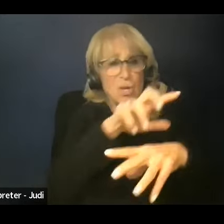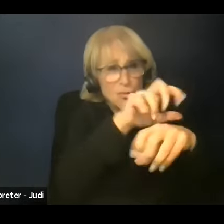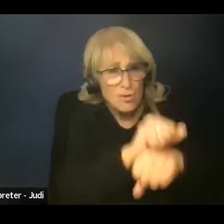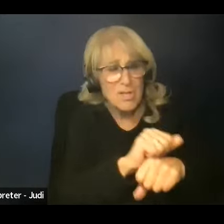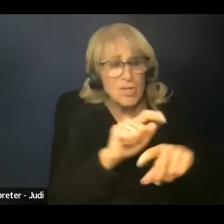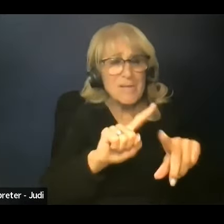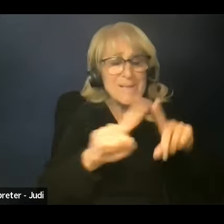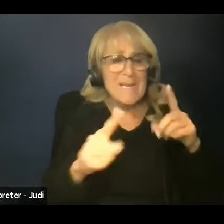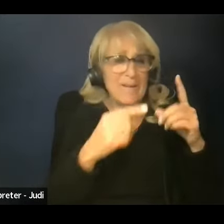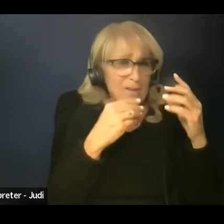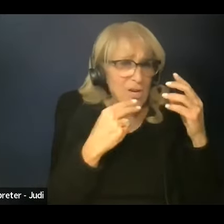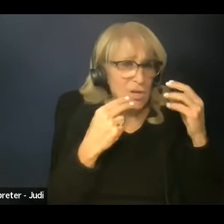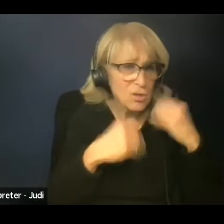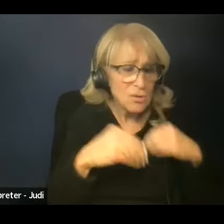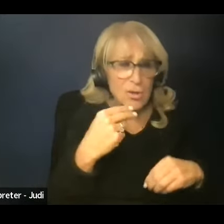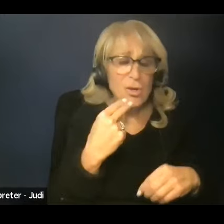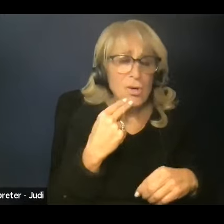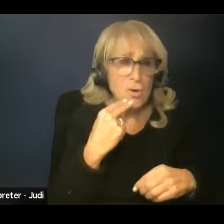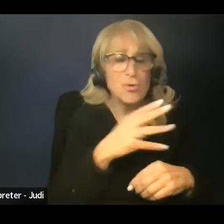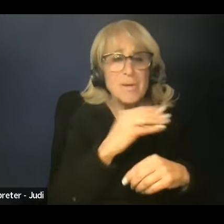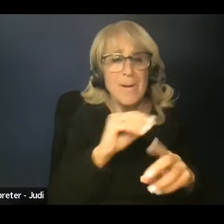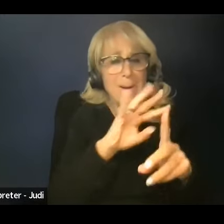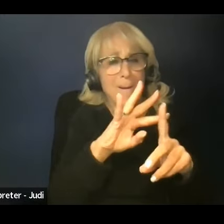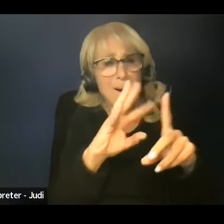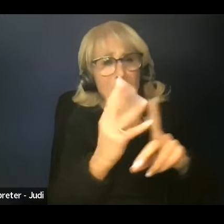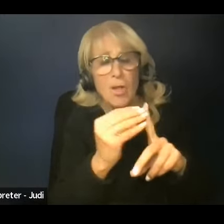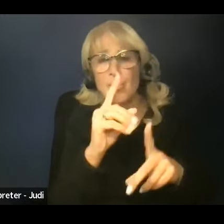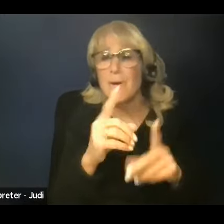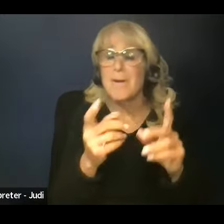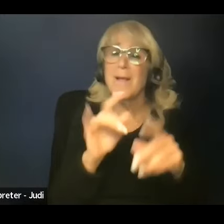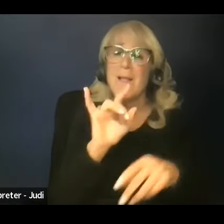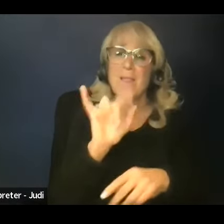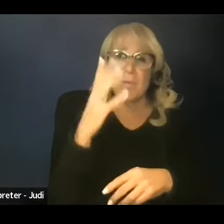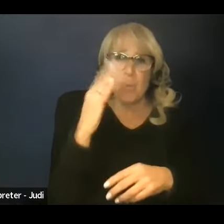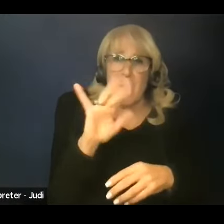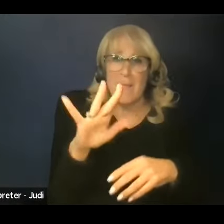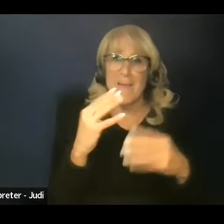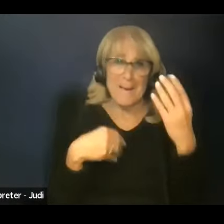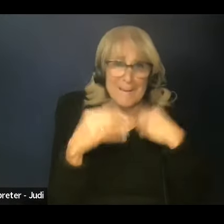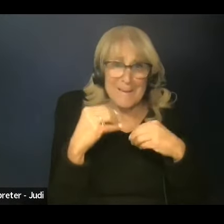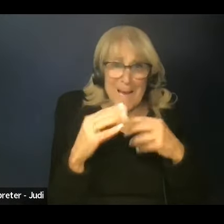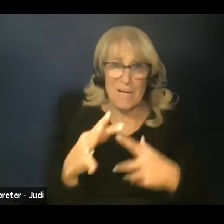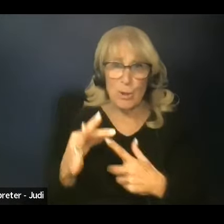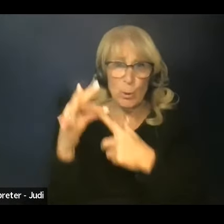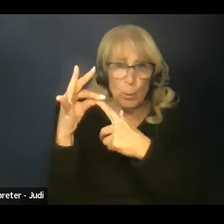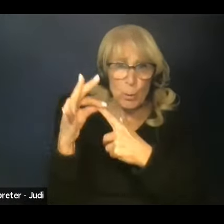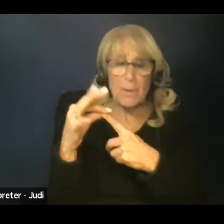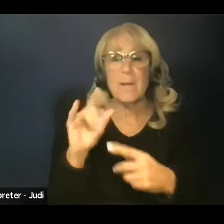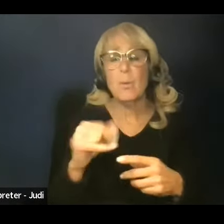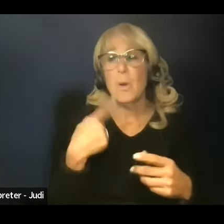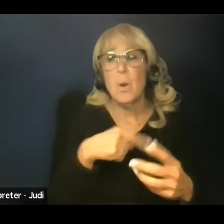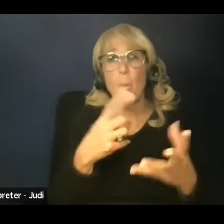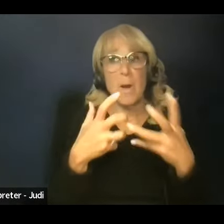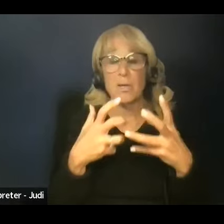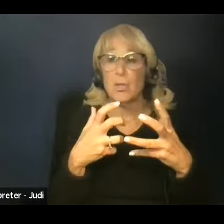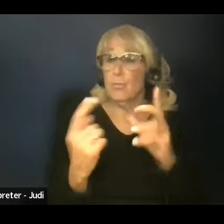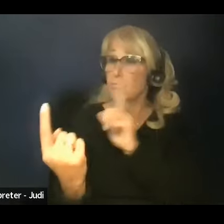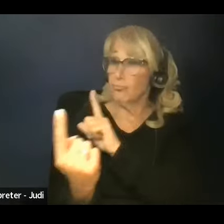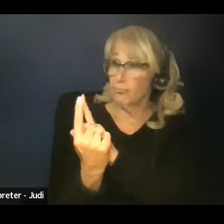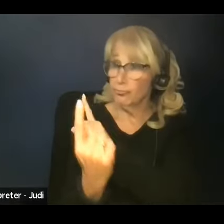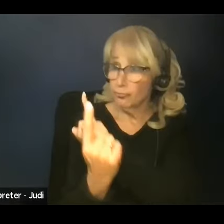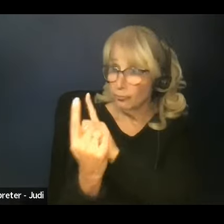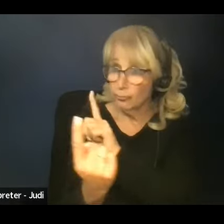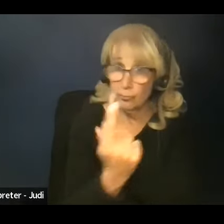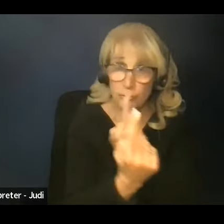contexts that make their optimal diets unique. So the idea was to meet communities where they are and learn